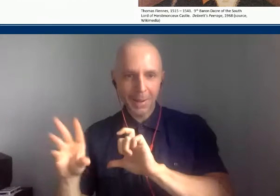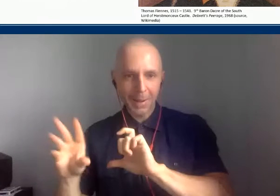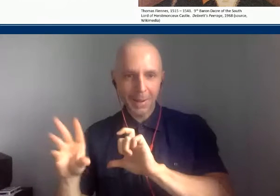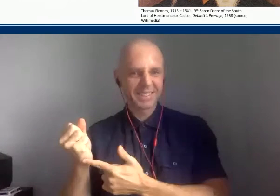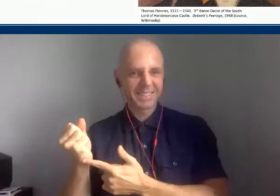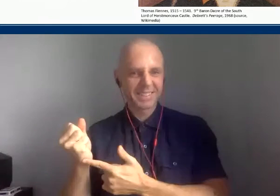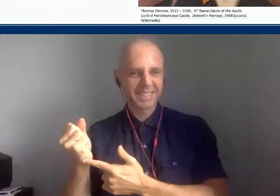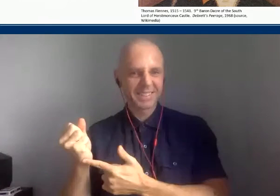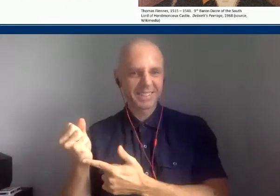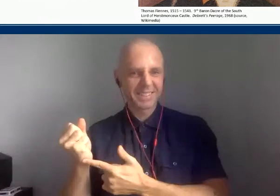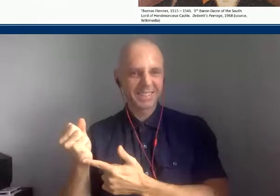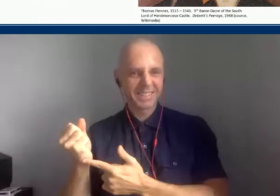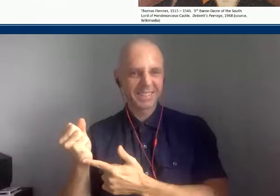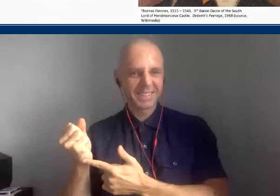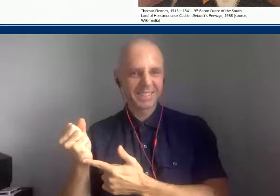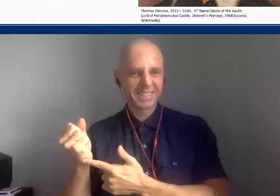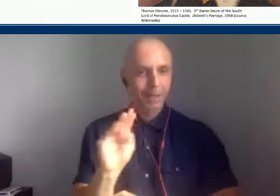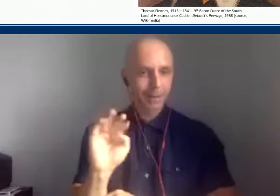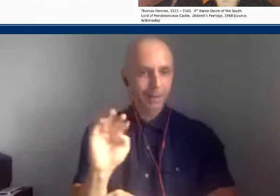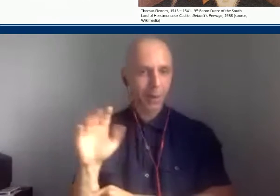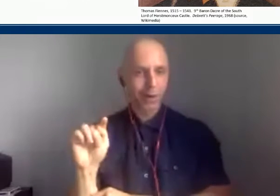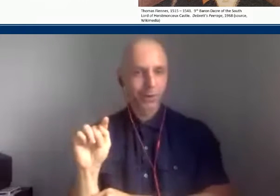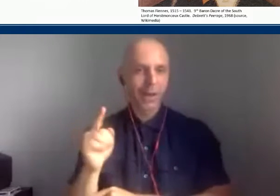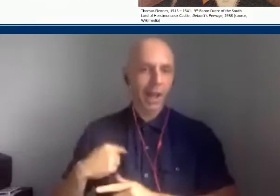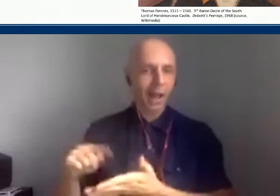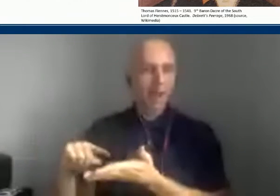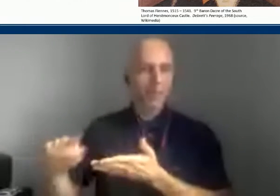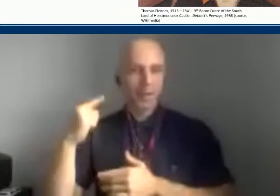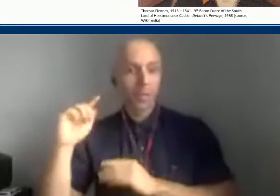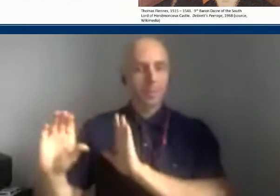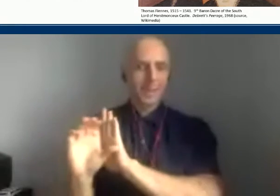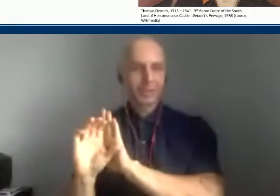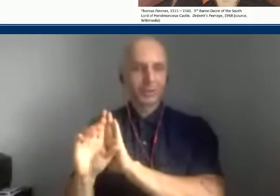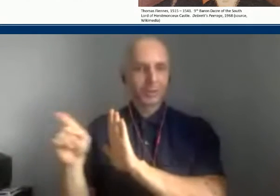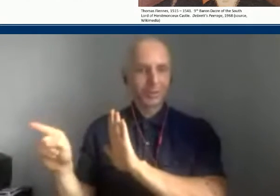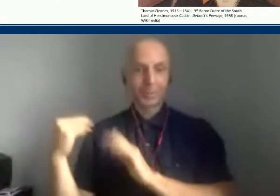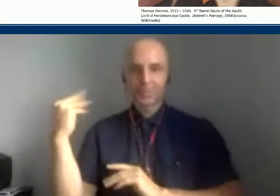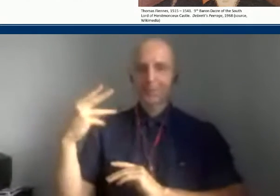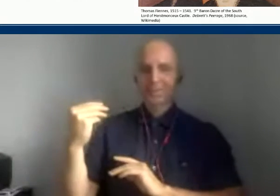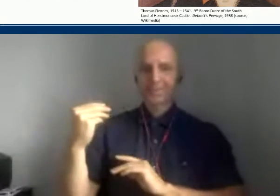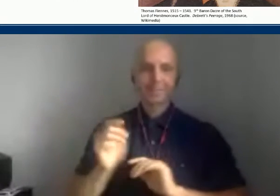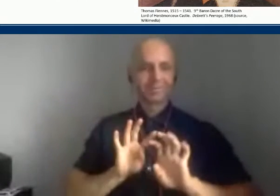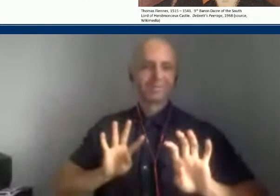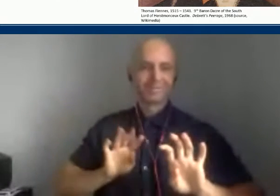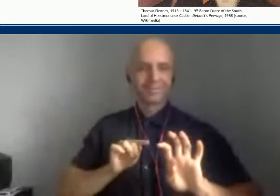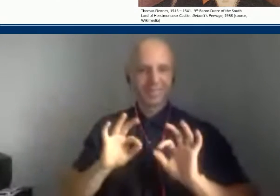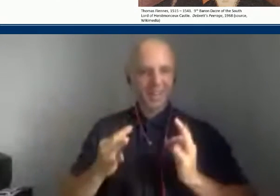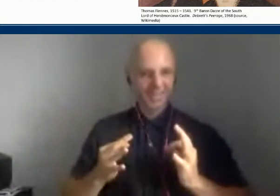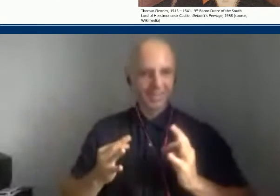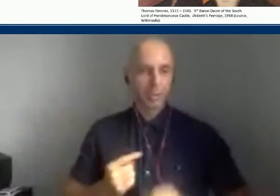the oil painting treatment that someone like Thomas Fines, the ninth barrel maker of the south would have had.